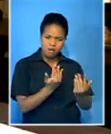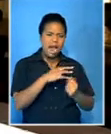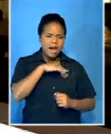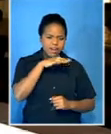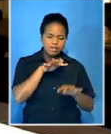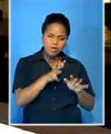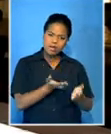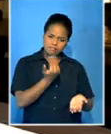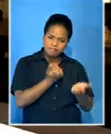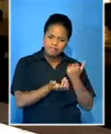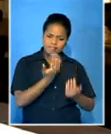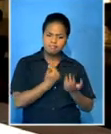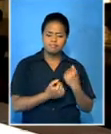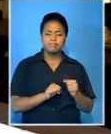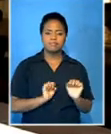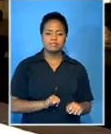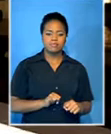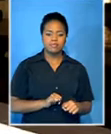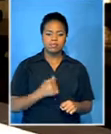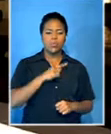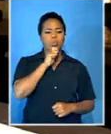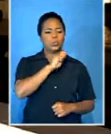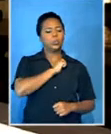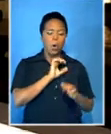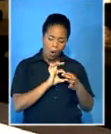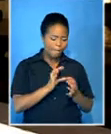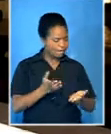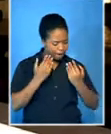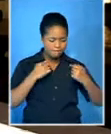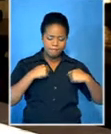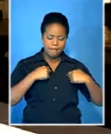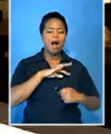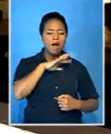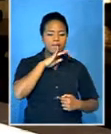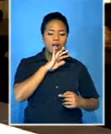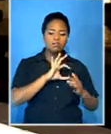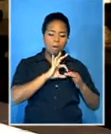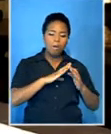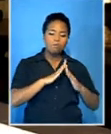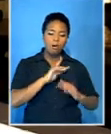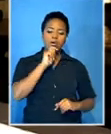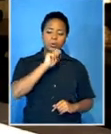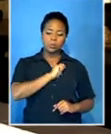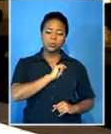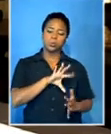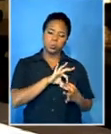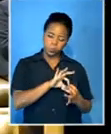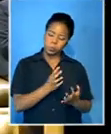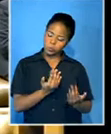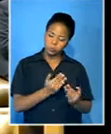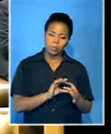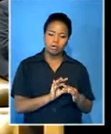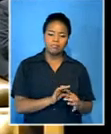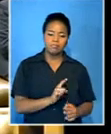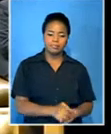and other political parties telling them, will your true home come to us? And I think that message may have come home for some people.